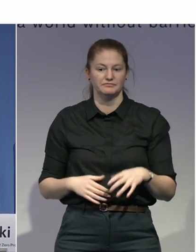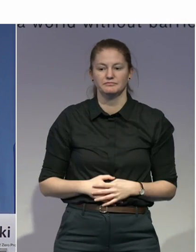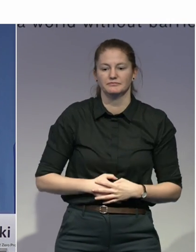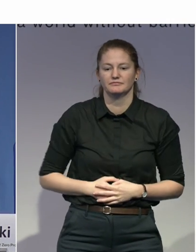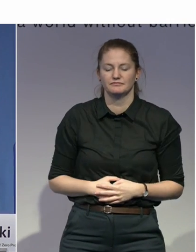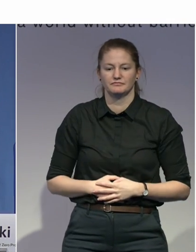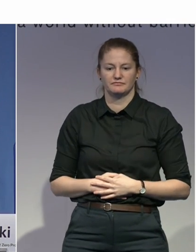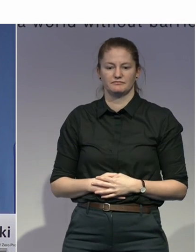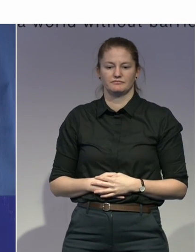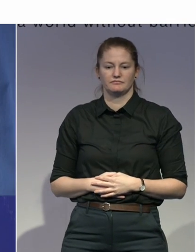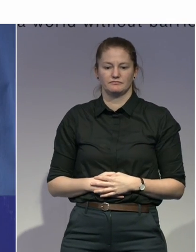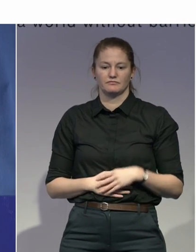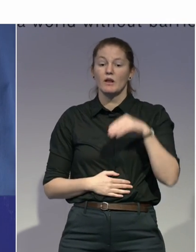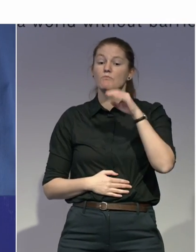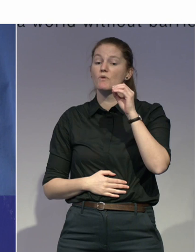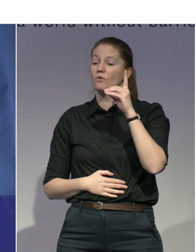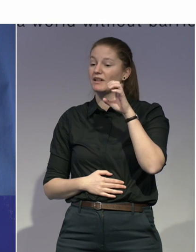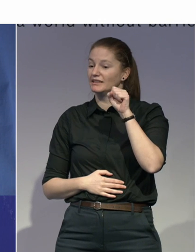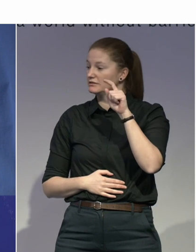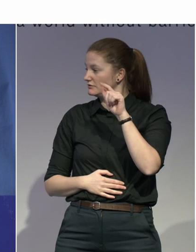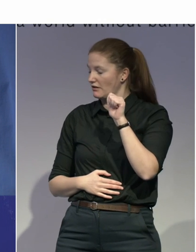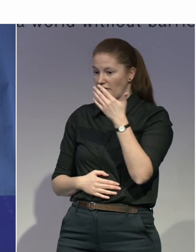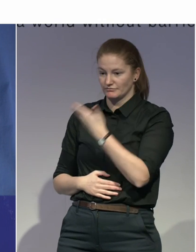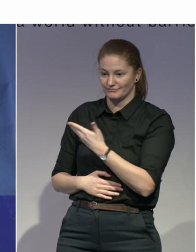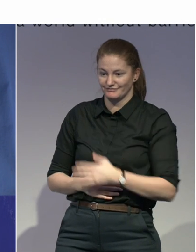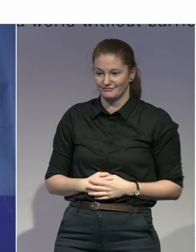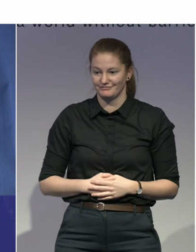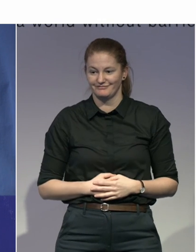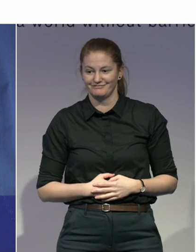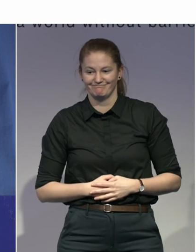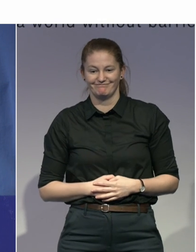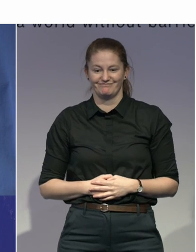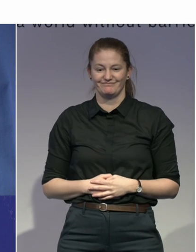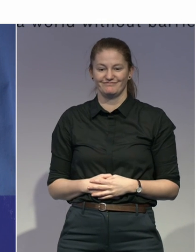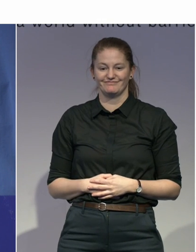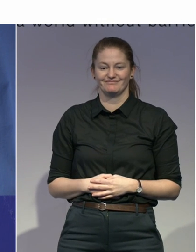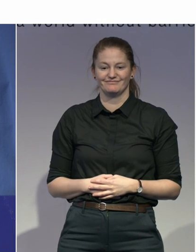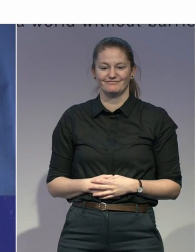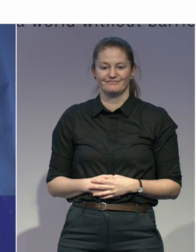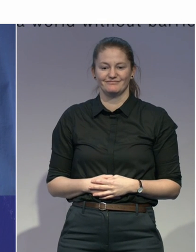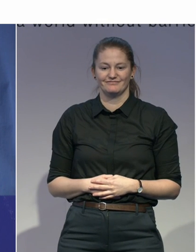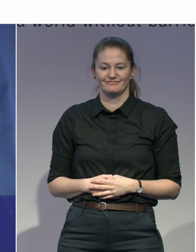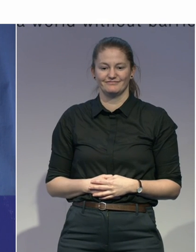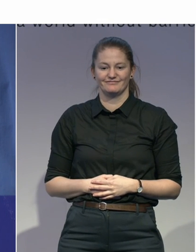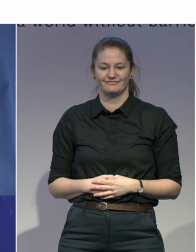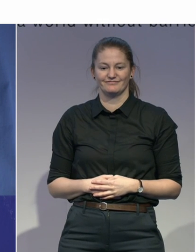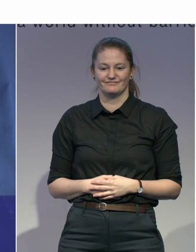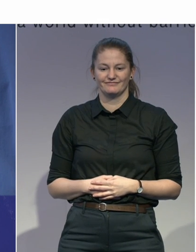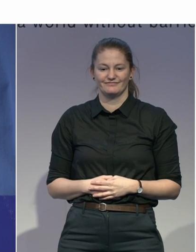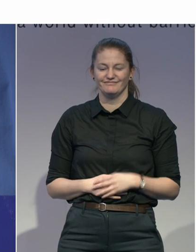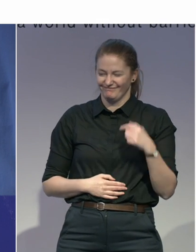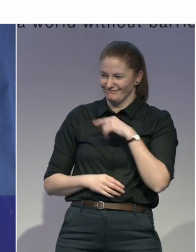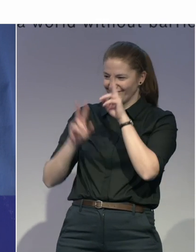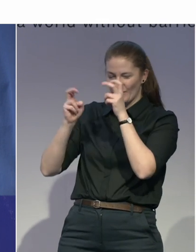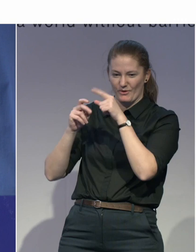Yeah. Just to add to what Francesca said, through franchising models,